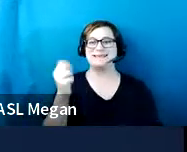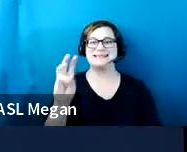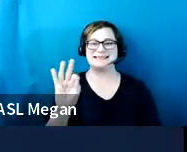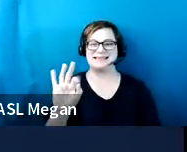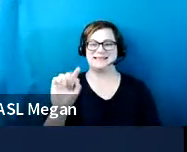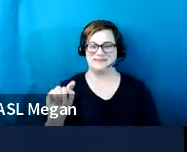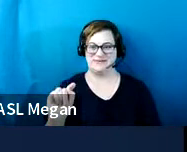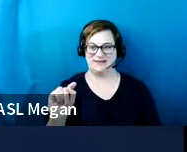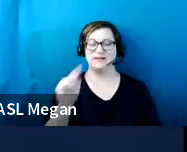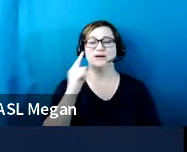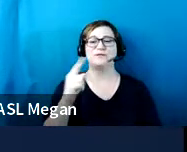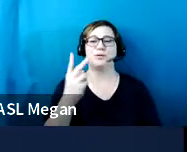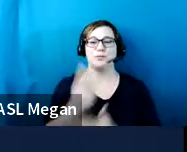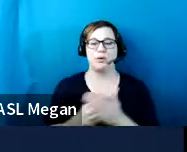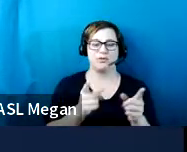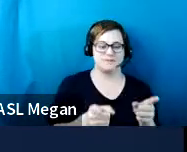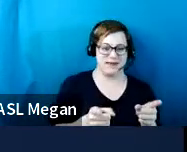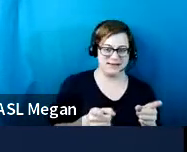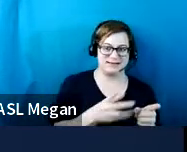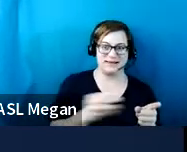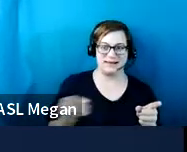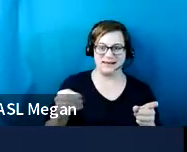both the space and access aisle.